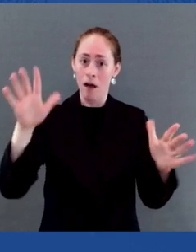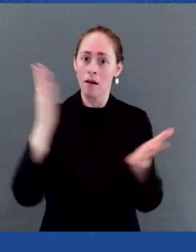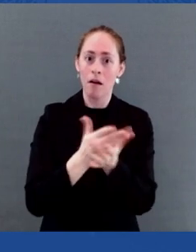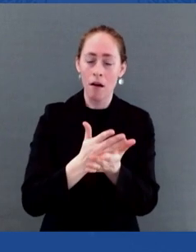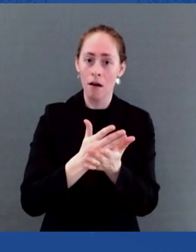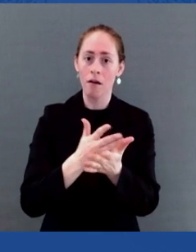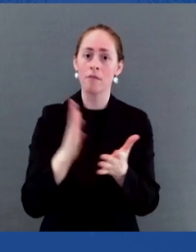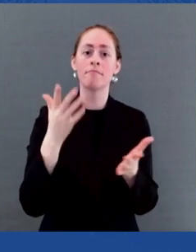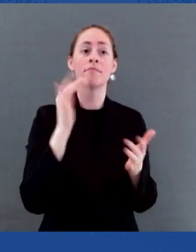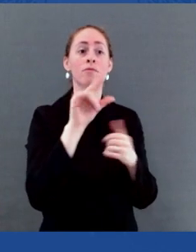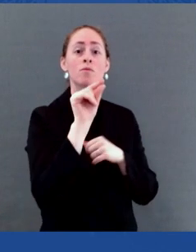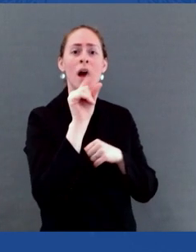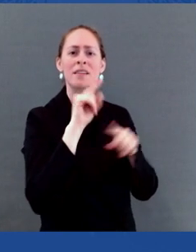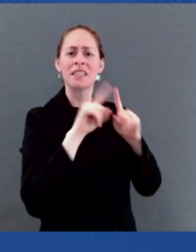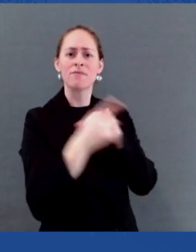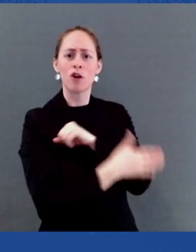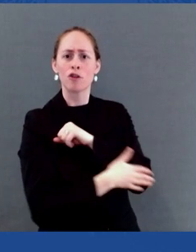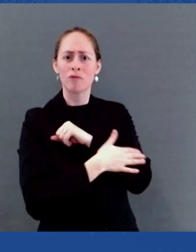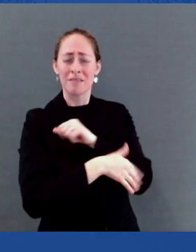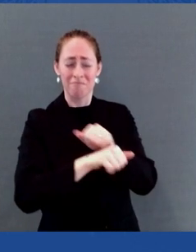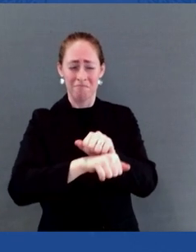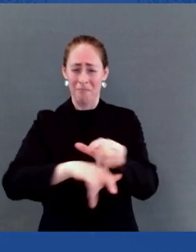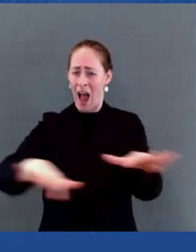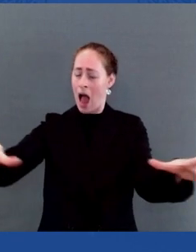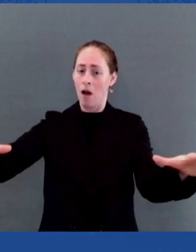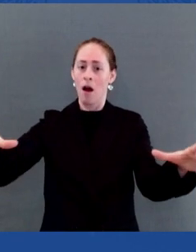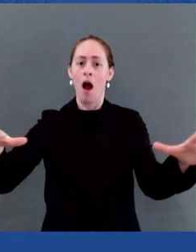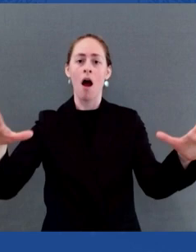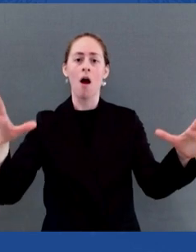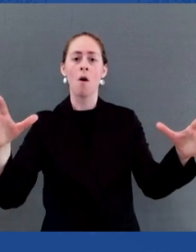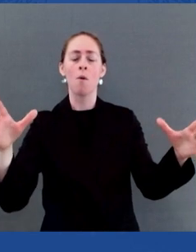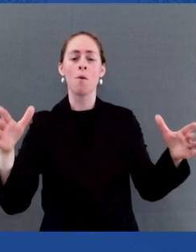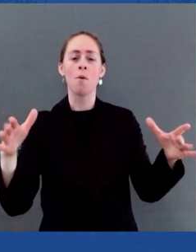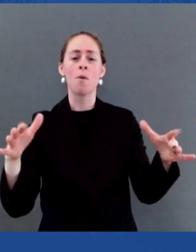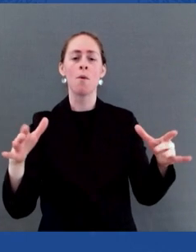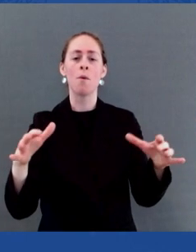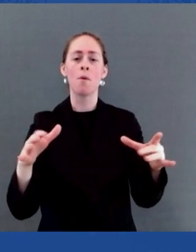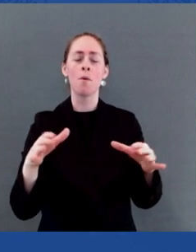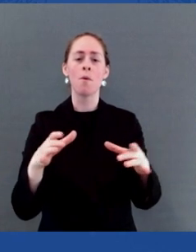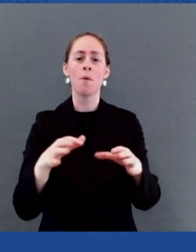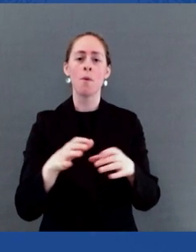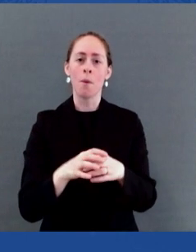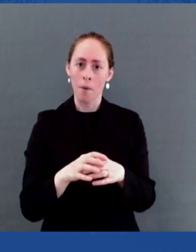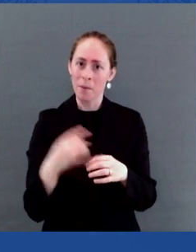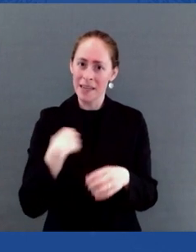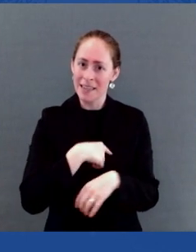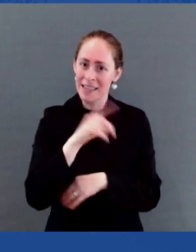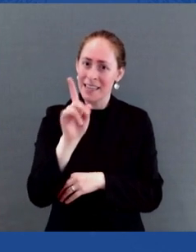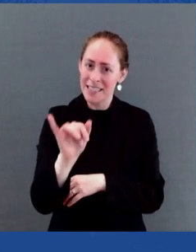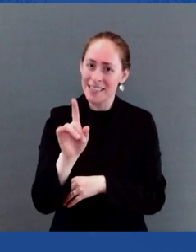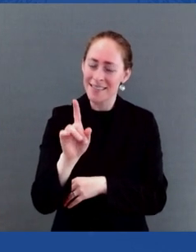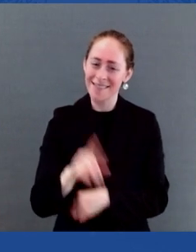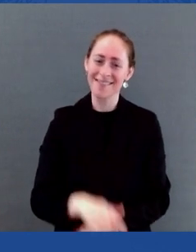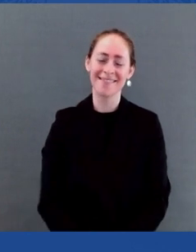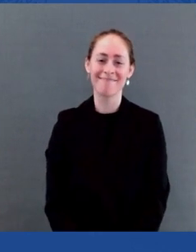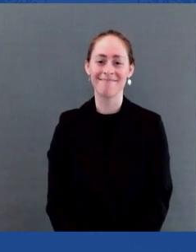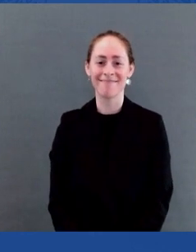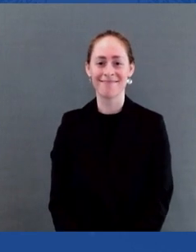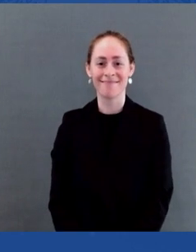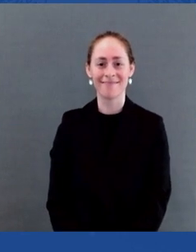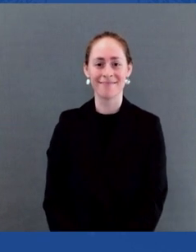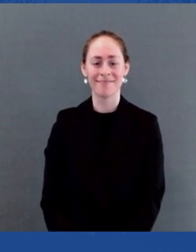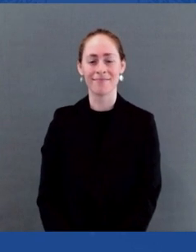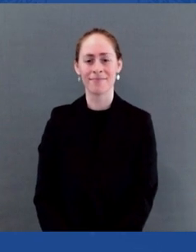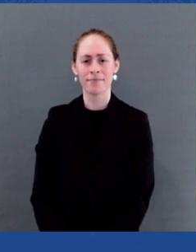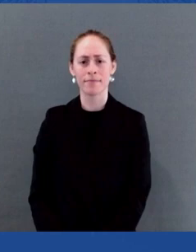or reach their U.N. AIDS 90-90-90 treatment targets. That means 90 percent of the people living with